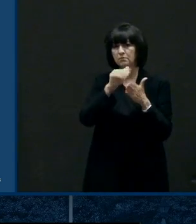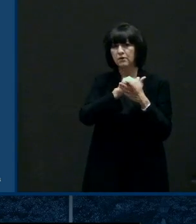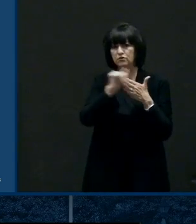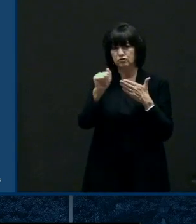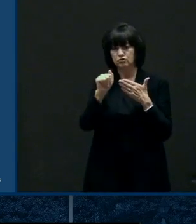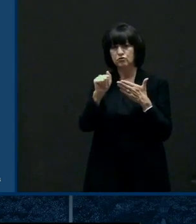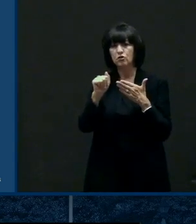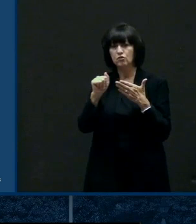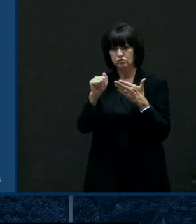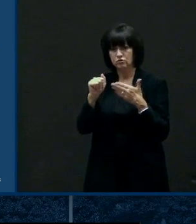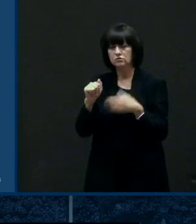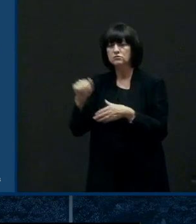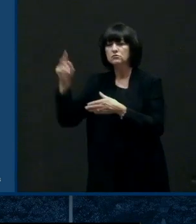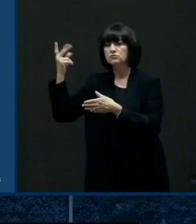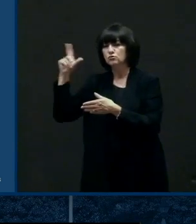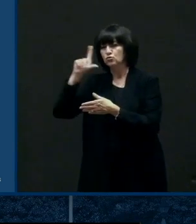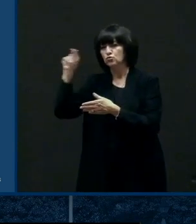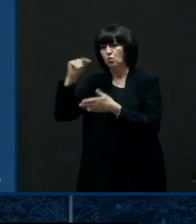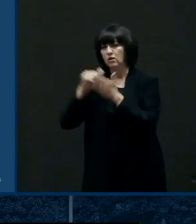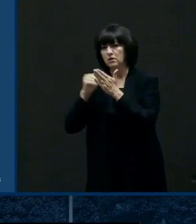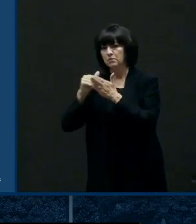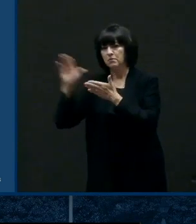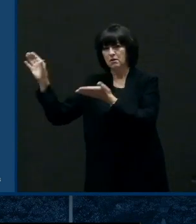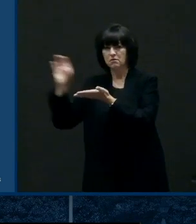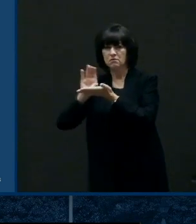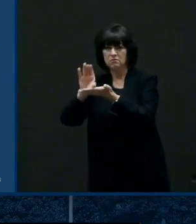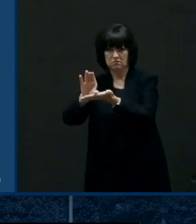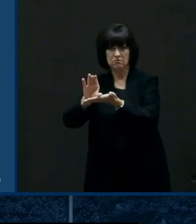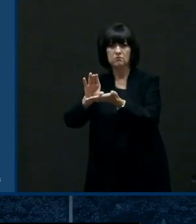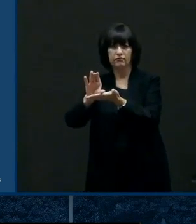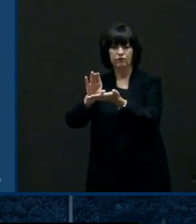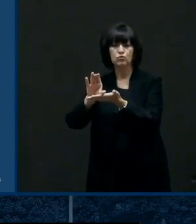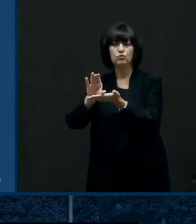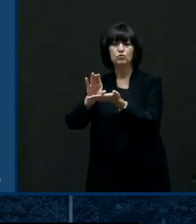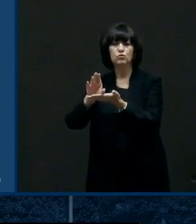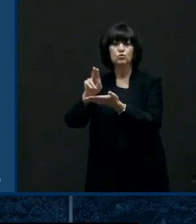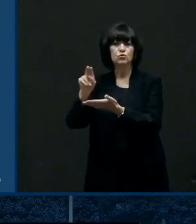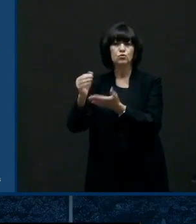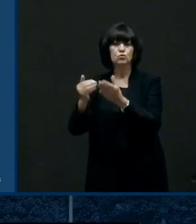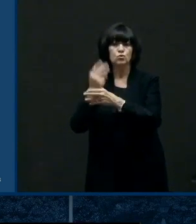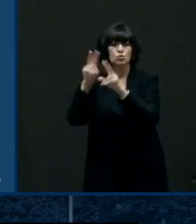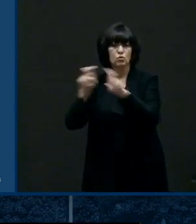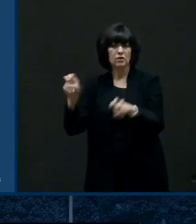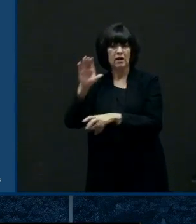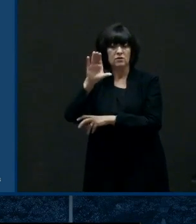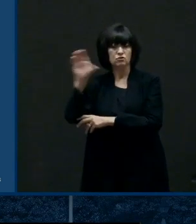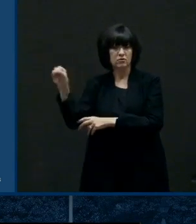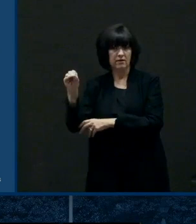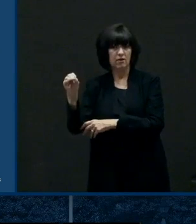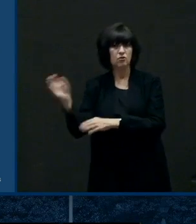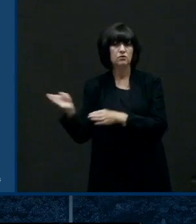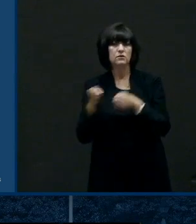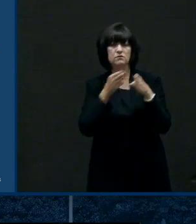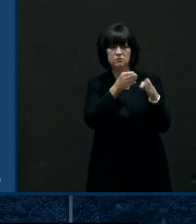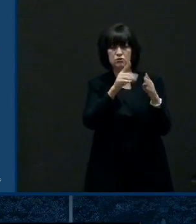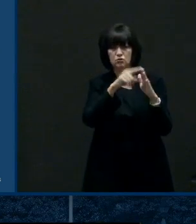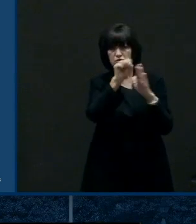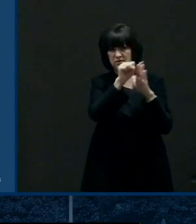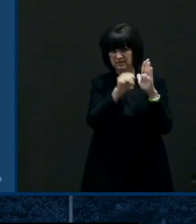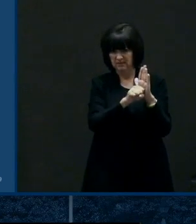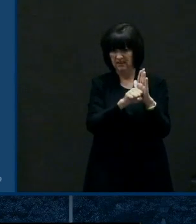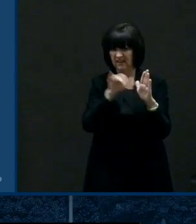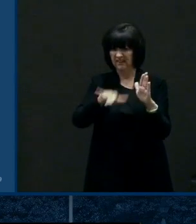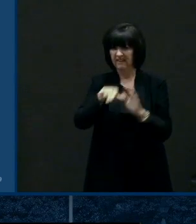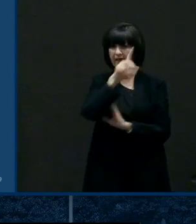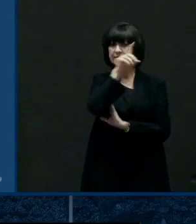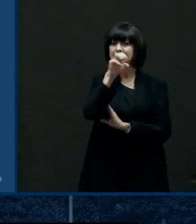from newcastle county to basically recapitalize uh the d map program what which was a mortgage assistance program